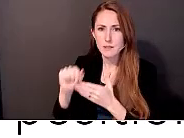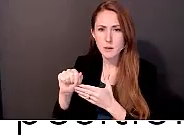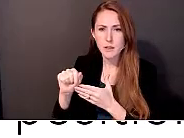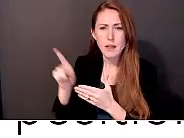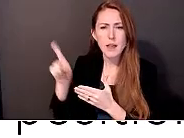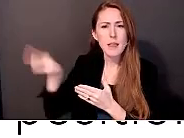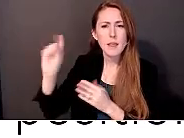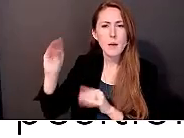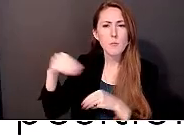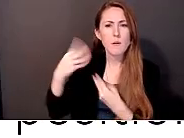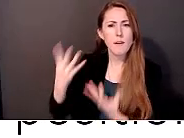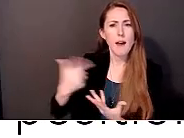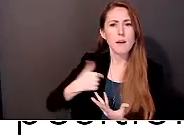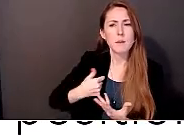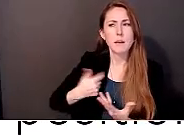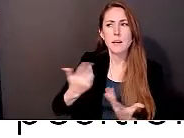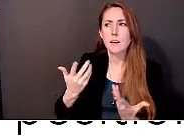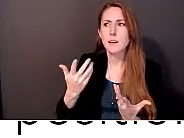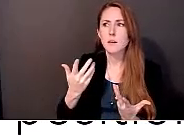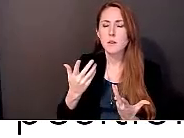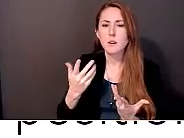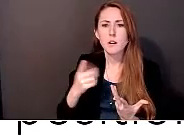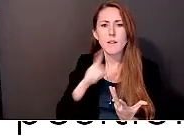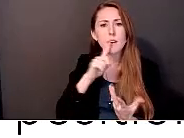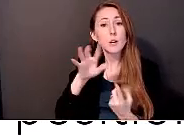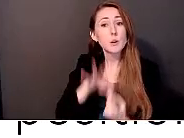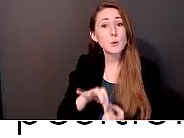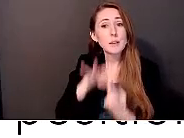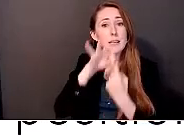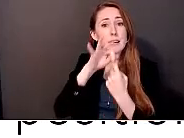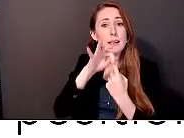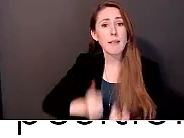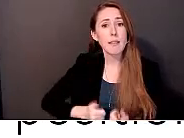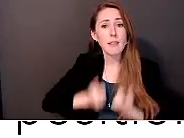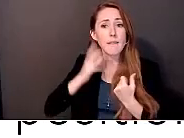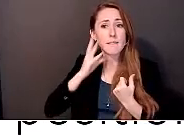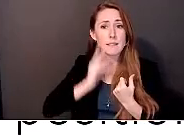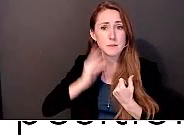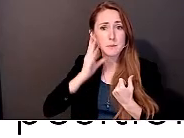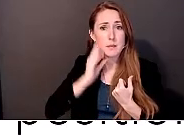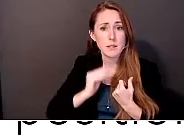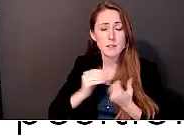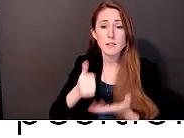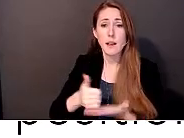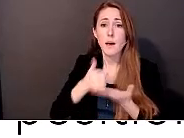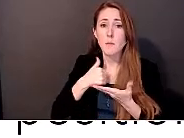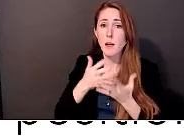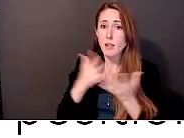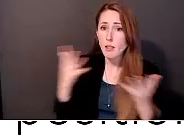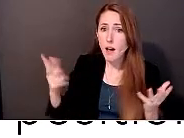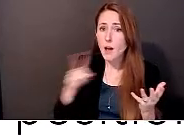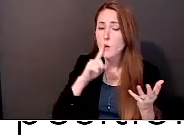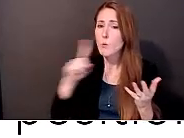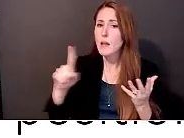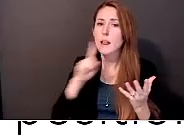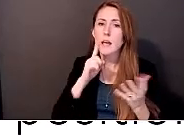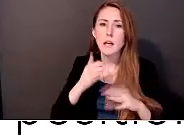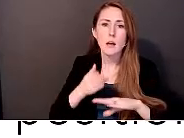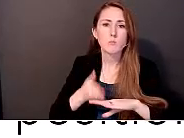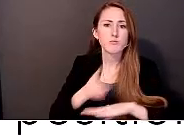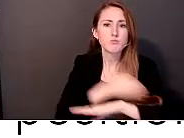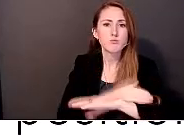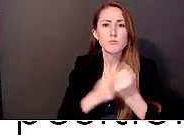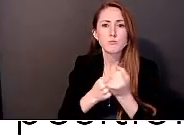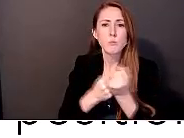lived experience that's helped me a lot and has developed my passion for working with people and uplifting